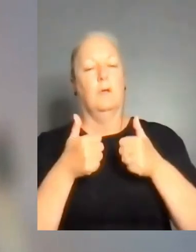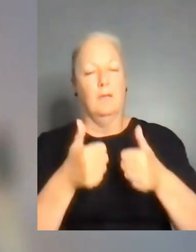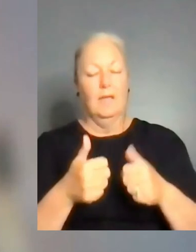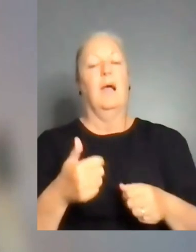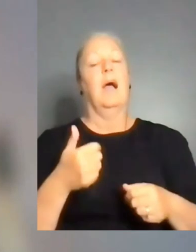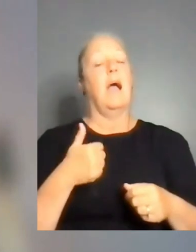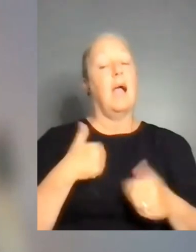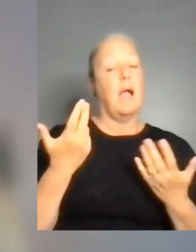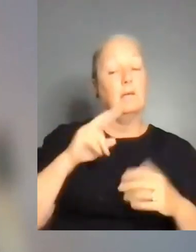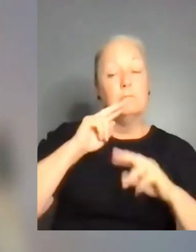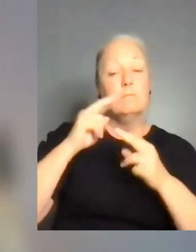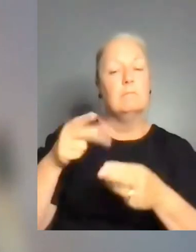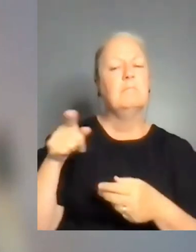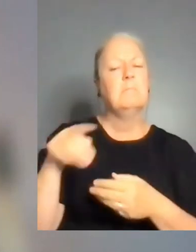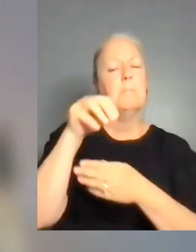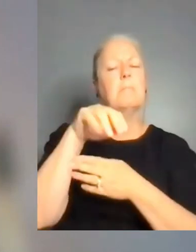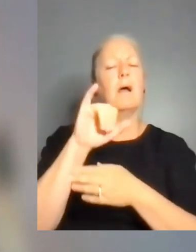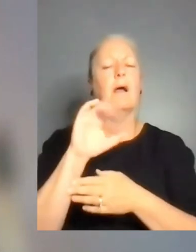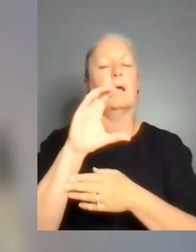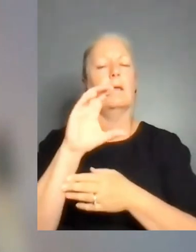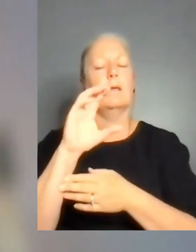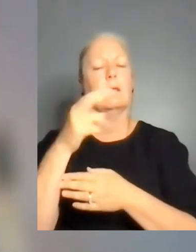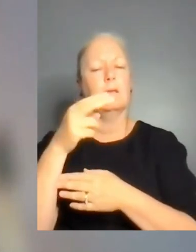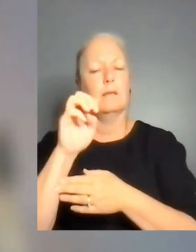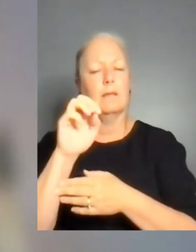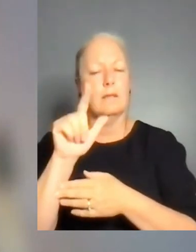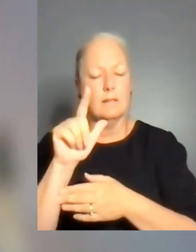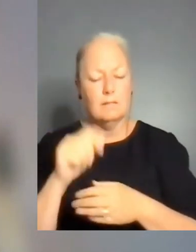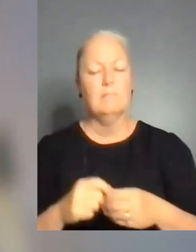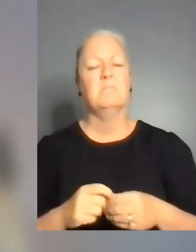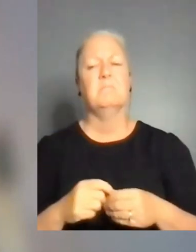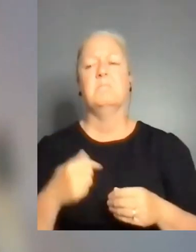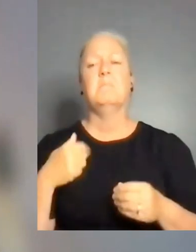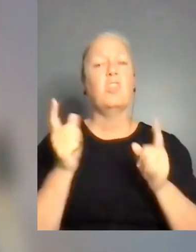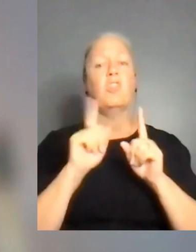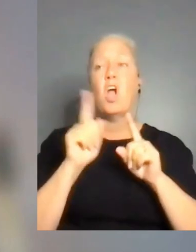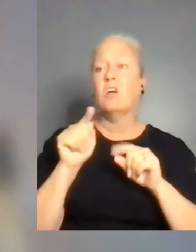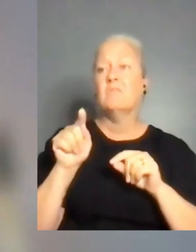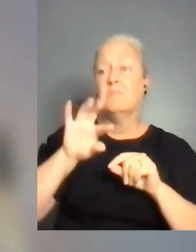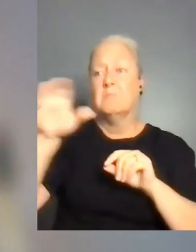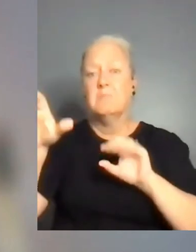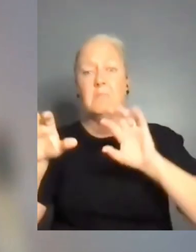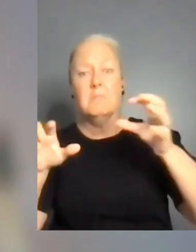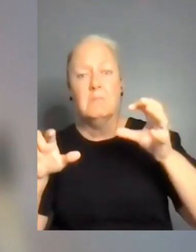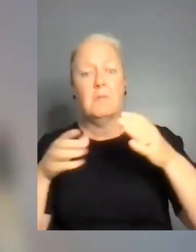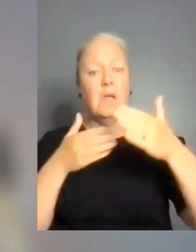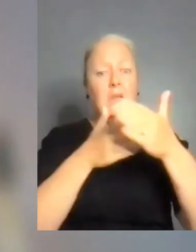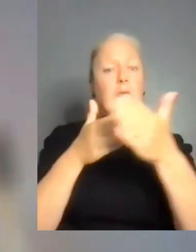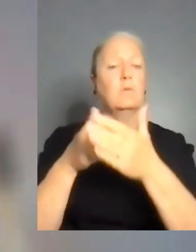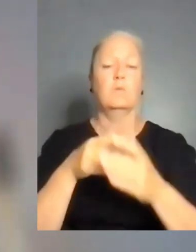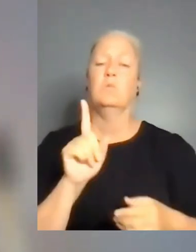Michael, we don't have geographical limitations. We have a global platform and